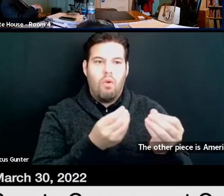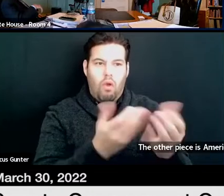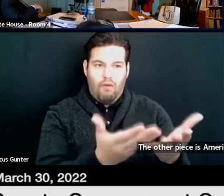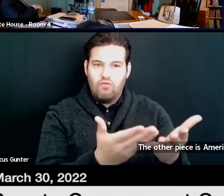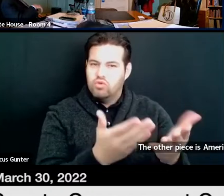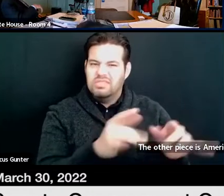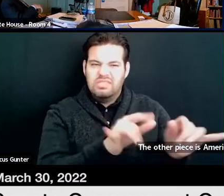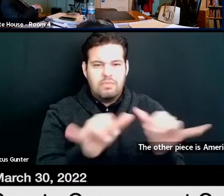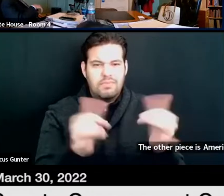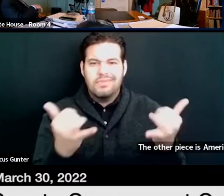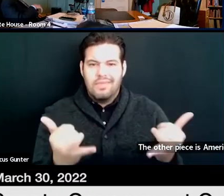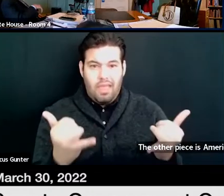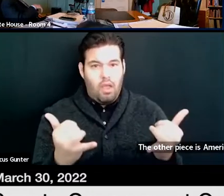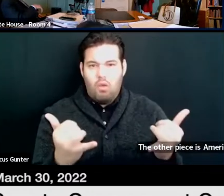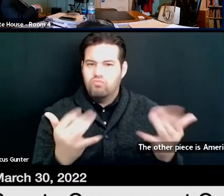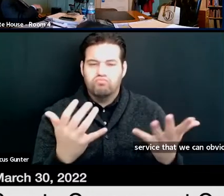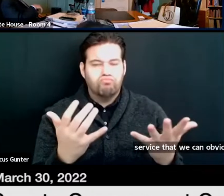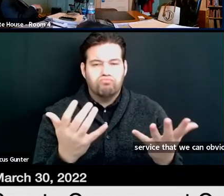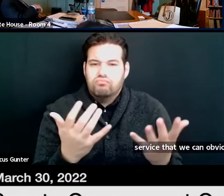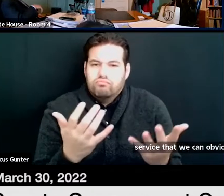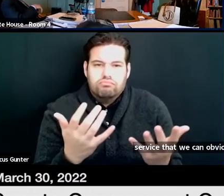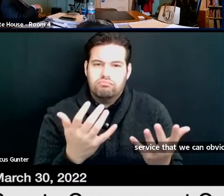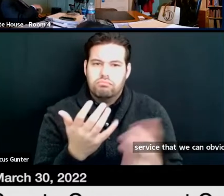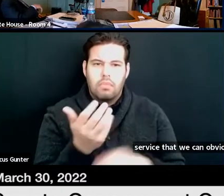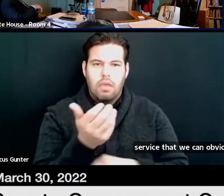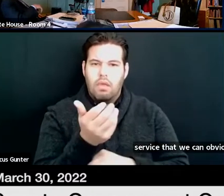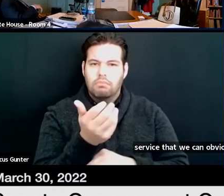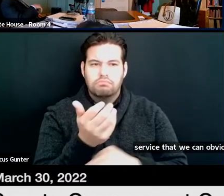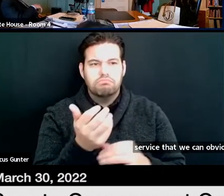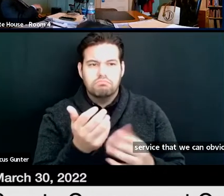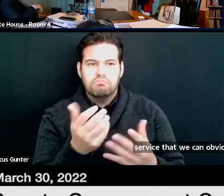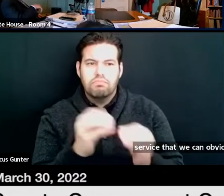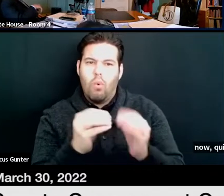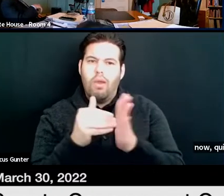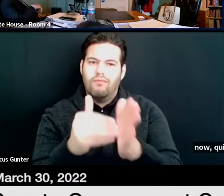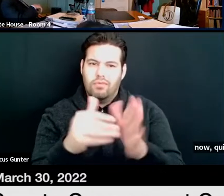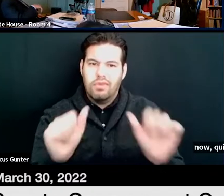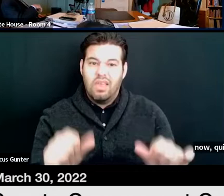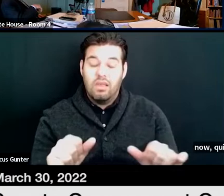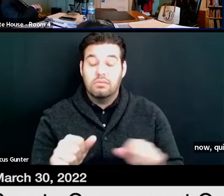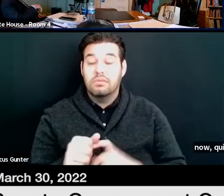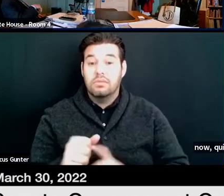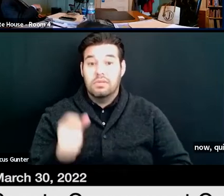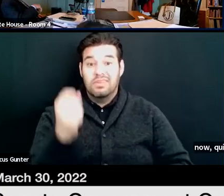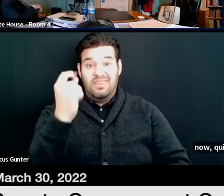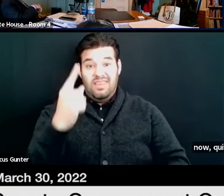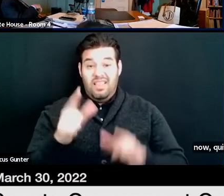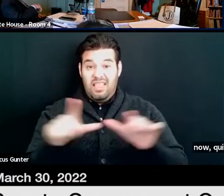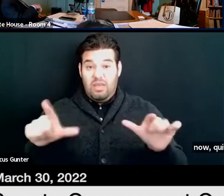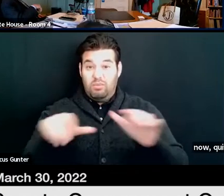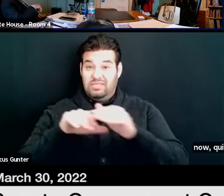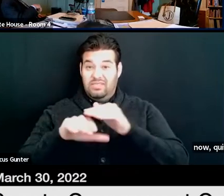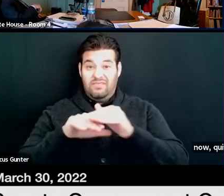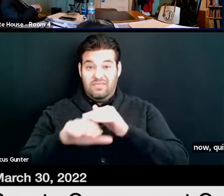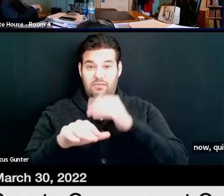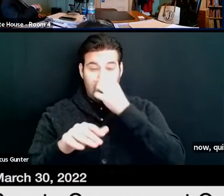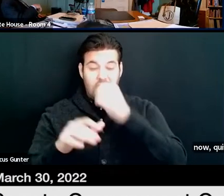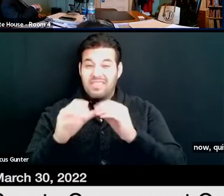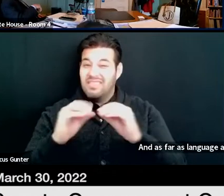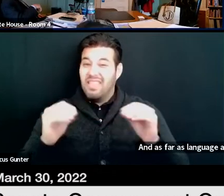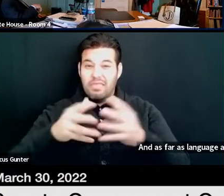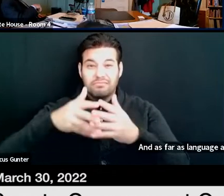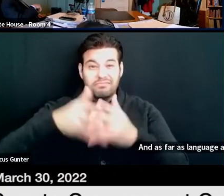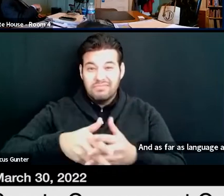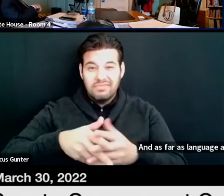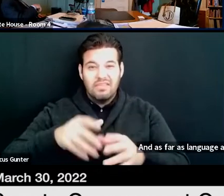are right now quite readily. And as far as language accessibility, we don't have anything natively built into our